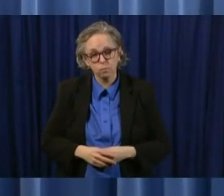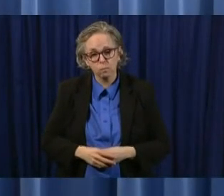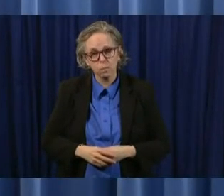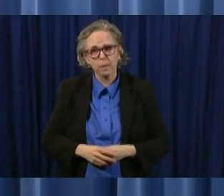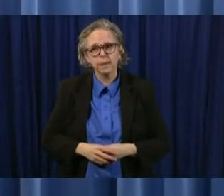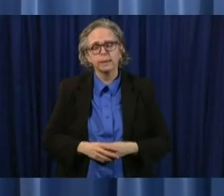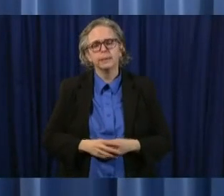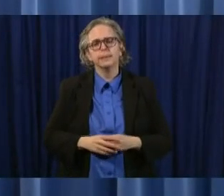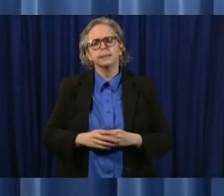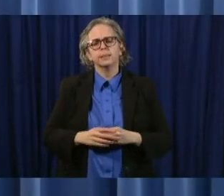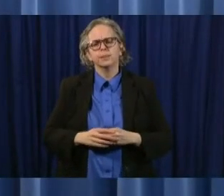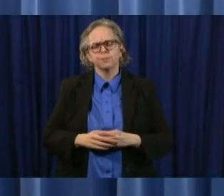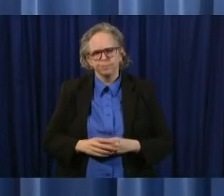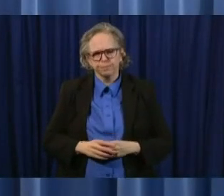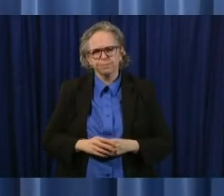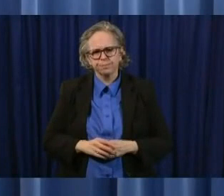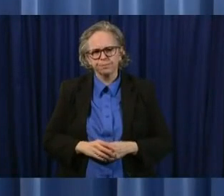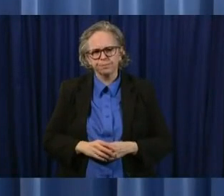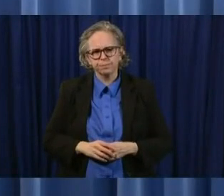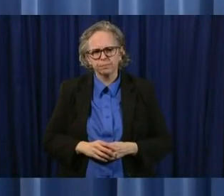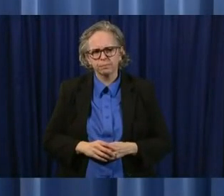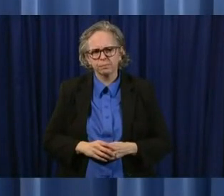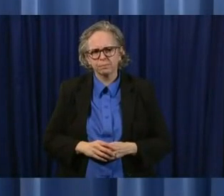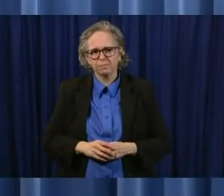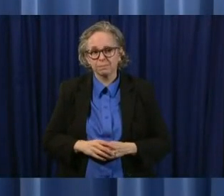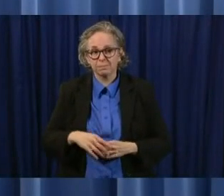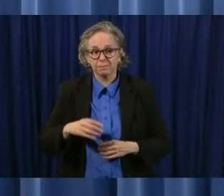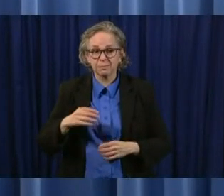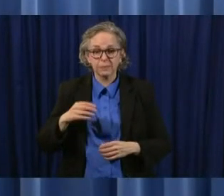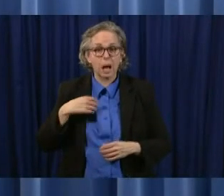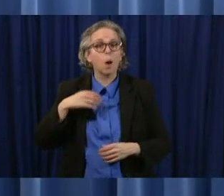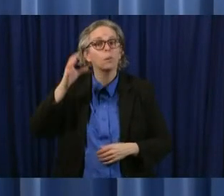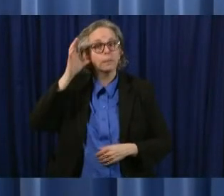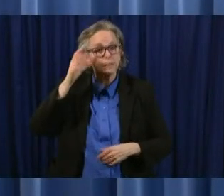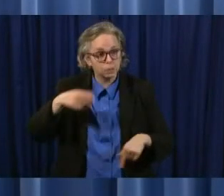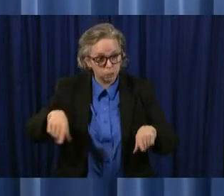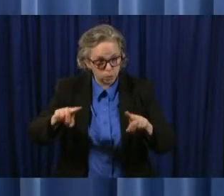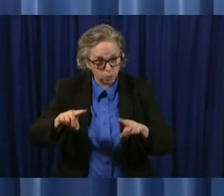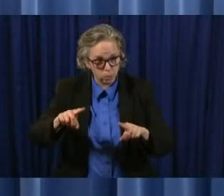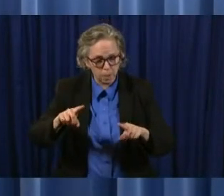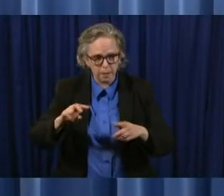um listen to you uh as we try to work our way through this